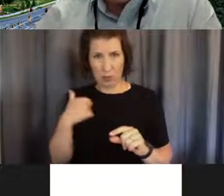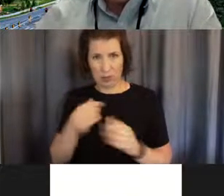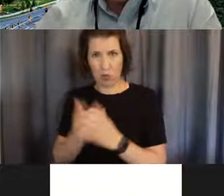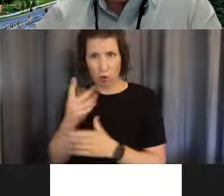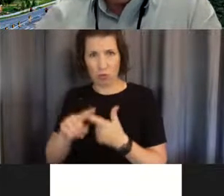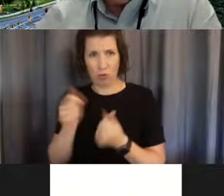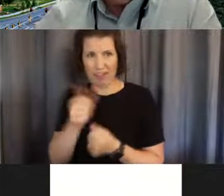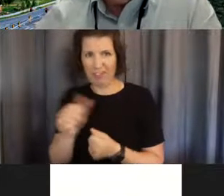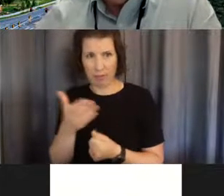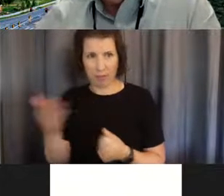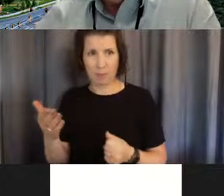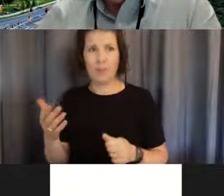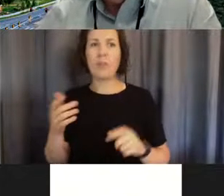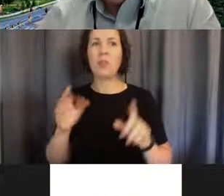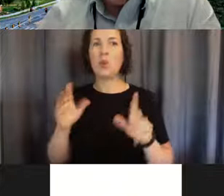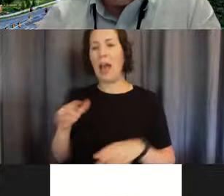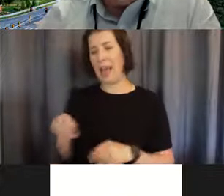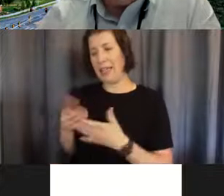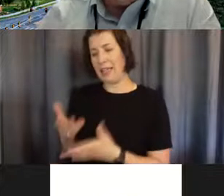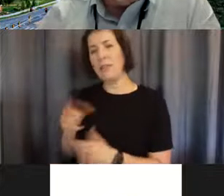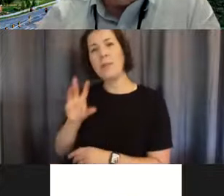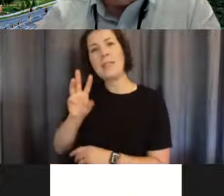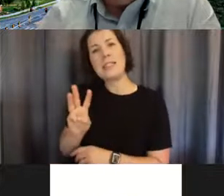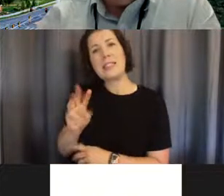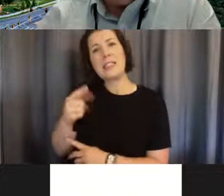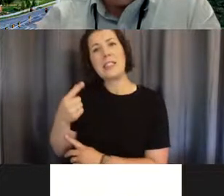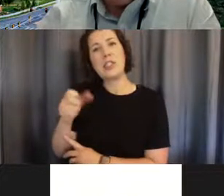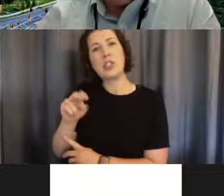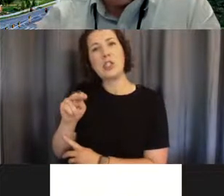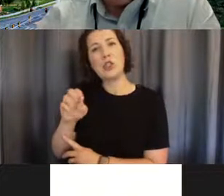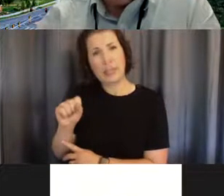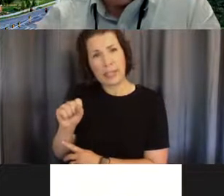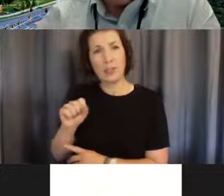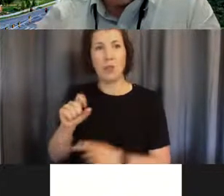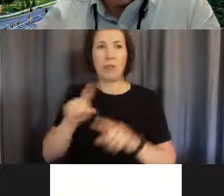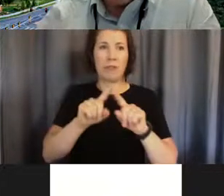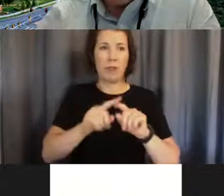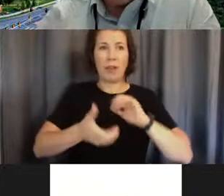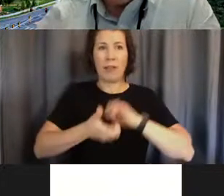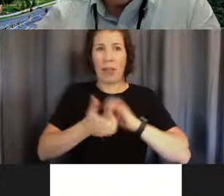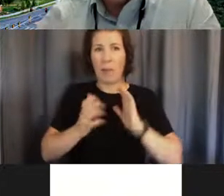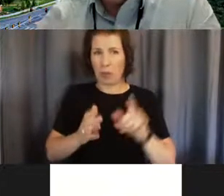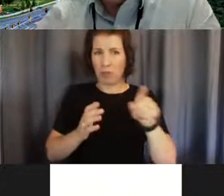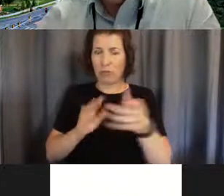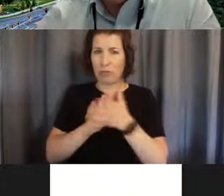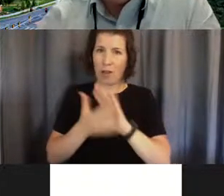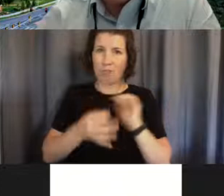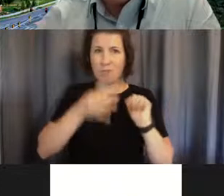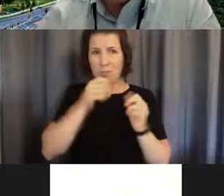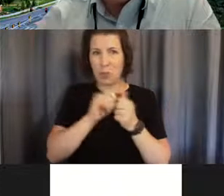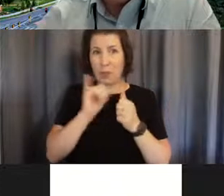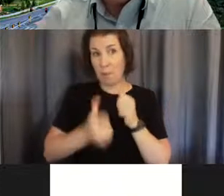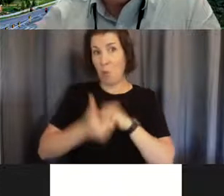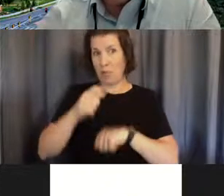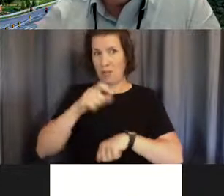six genes or collaborators now who've gotten really good at this. Most of the time we have